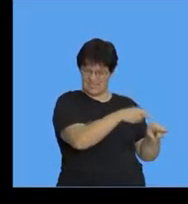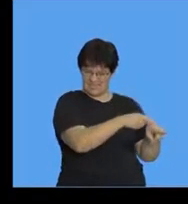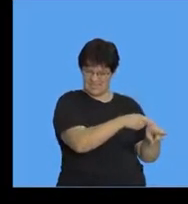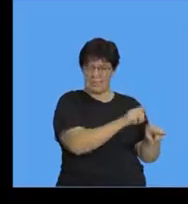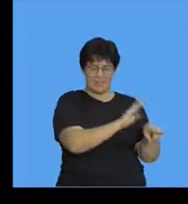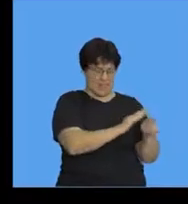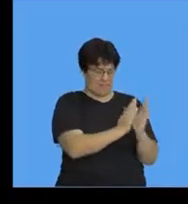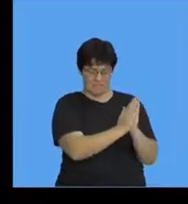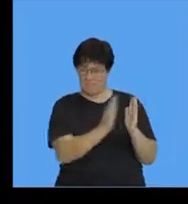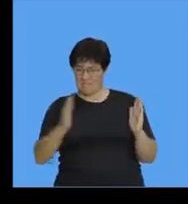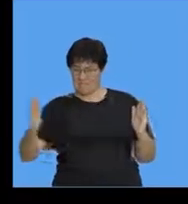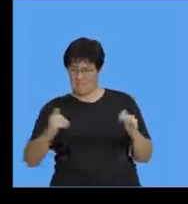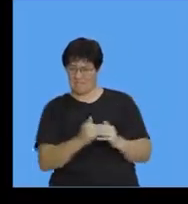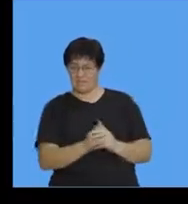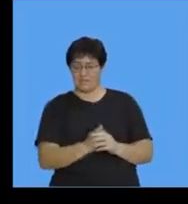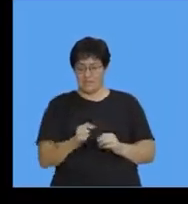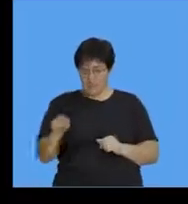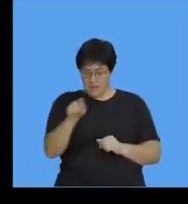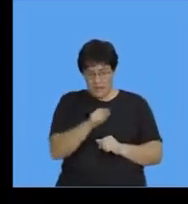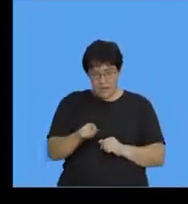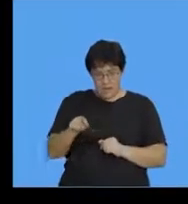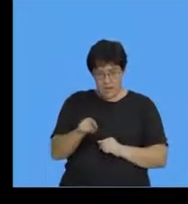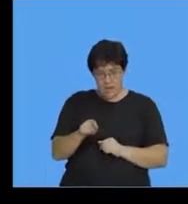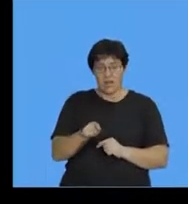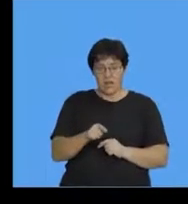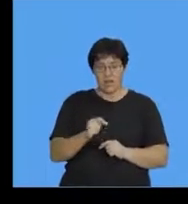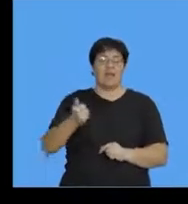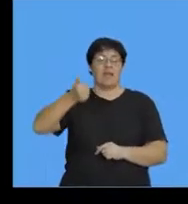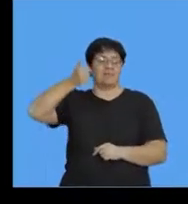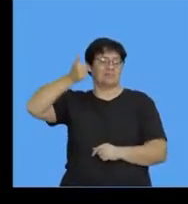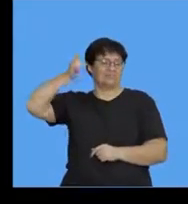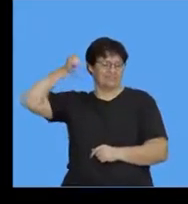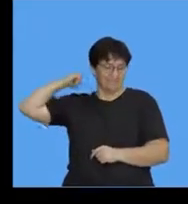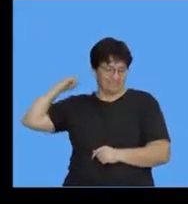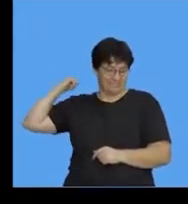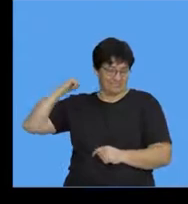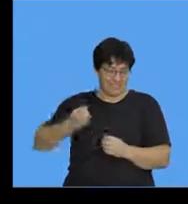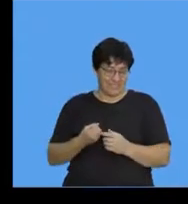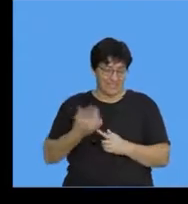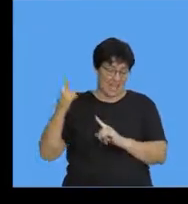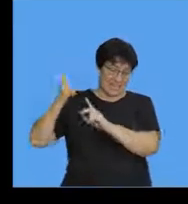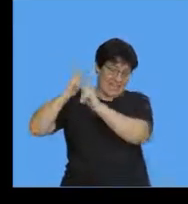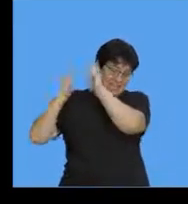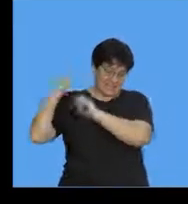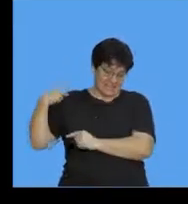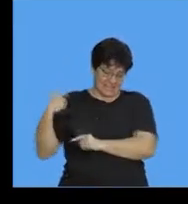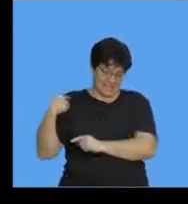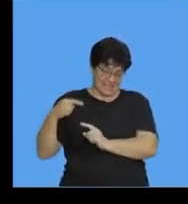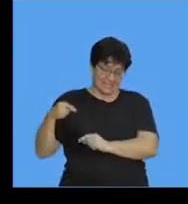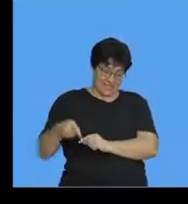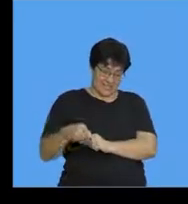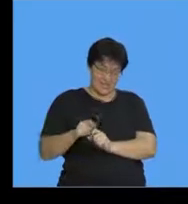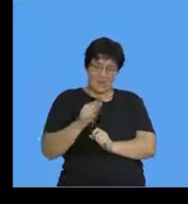and it shows me that this is my common ancestor and each of these dots